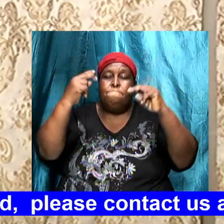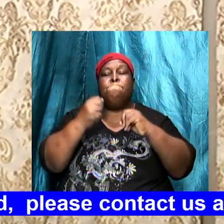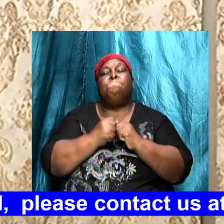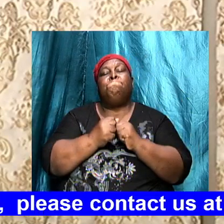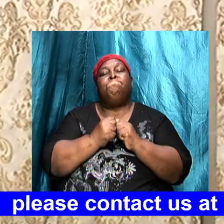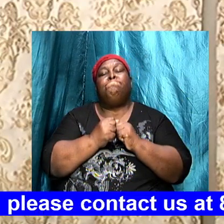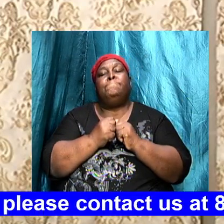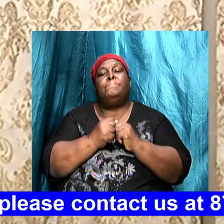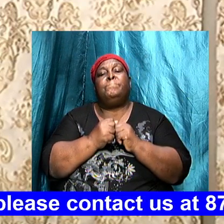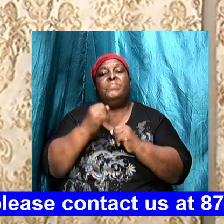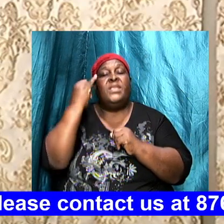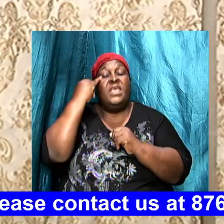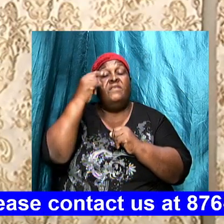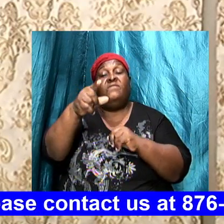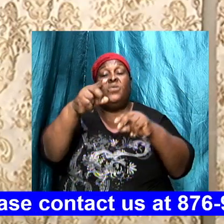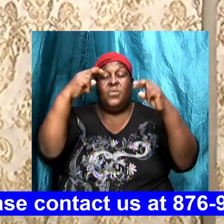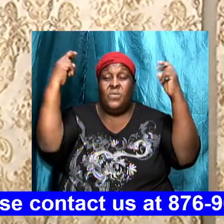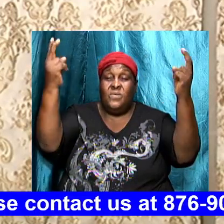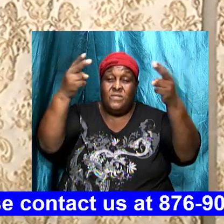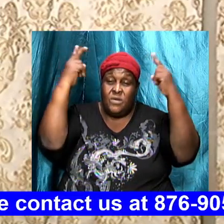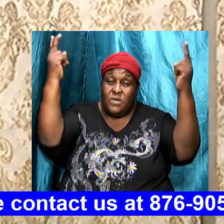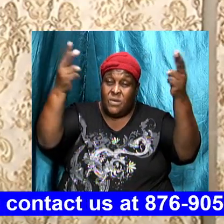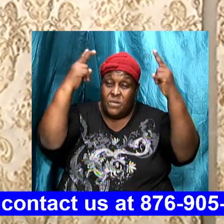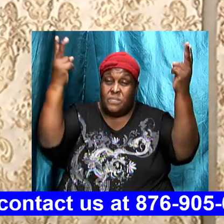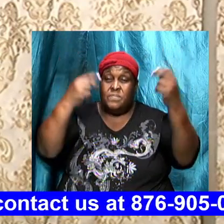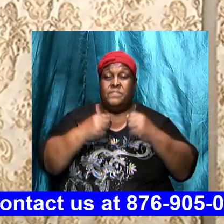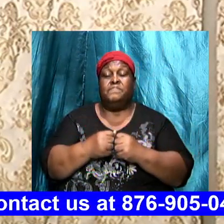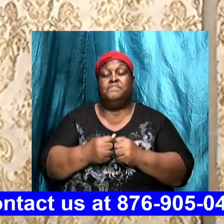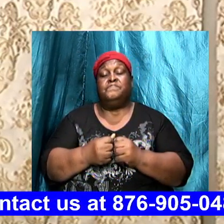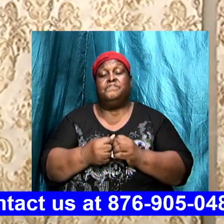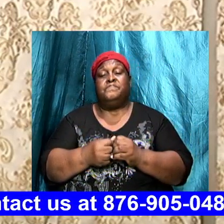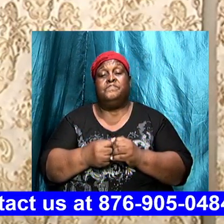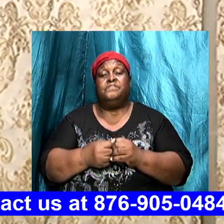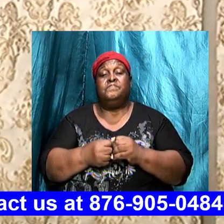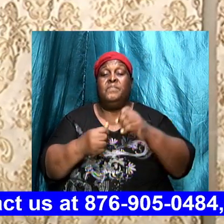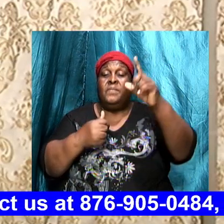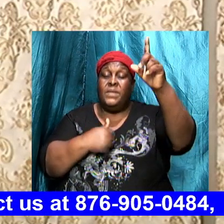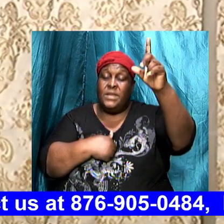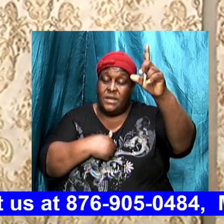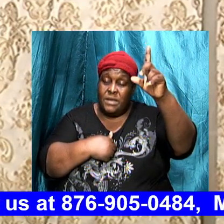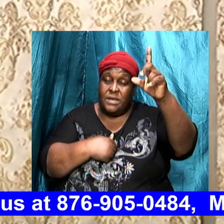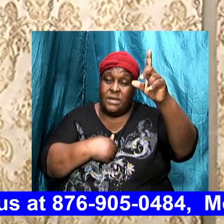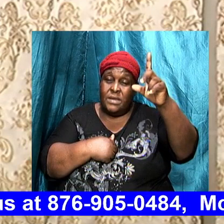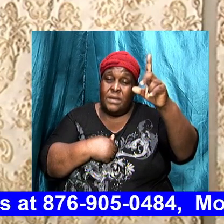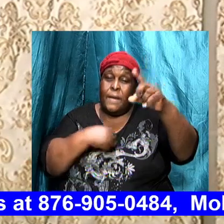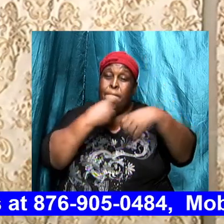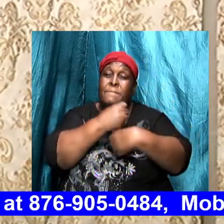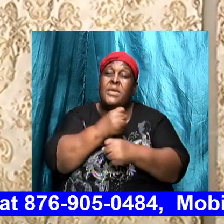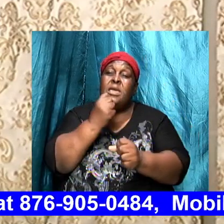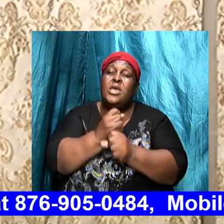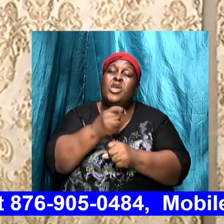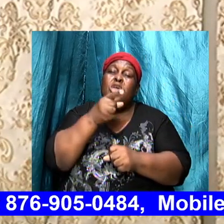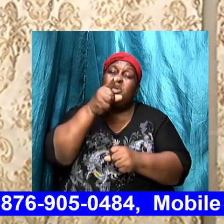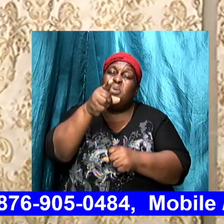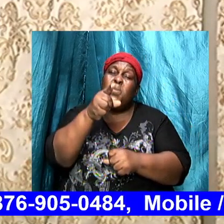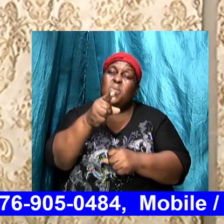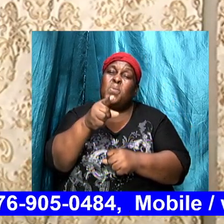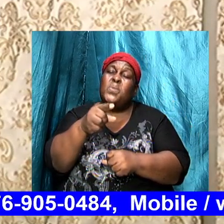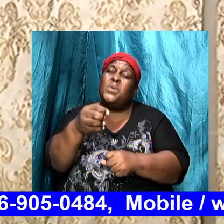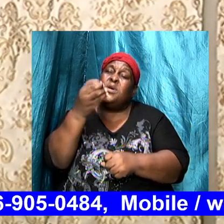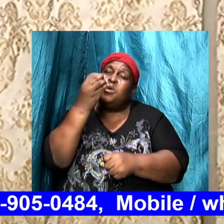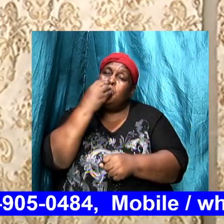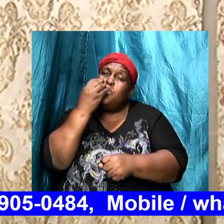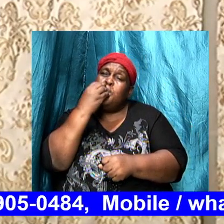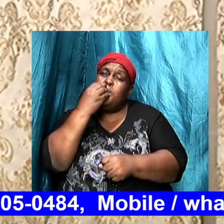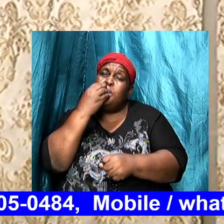if you overcome I will allow you to eat from the tree of